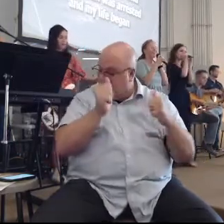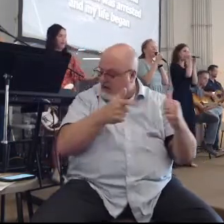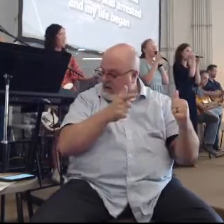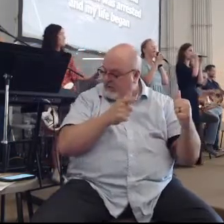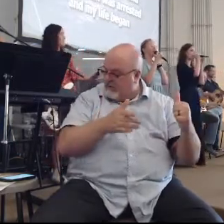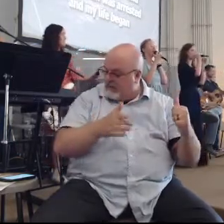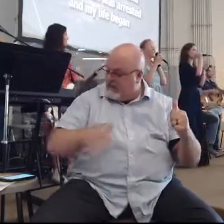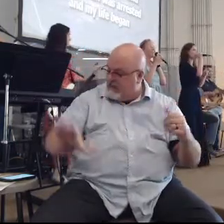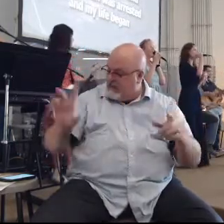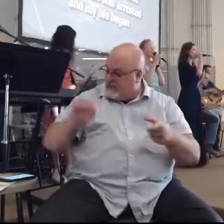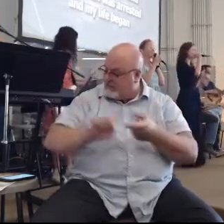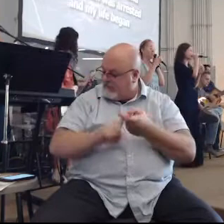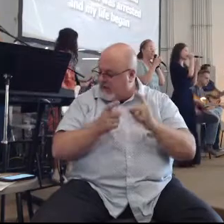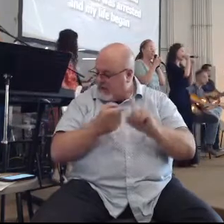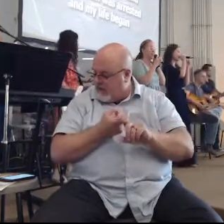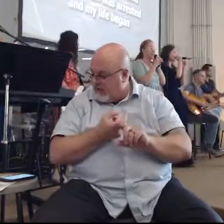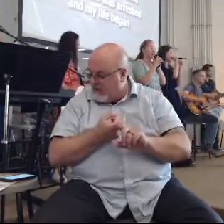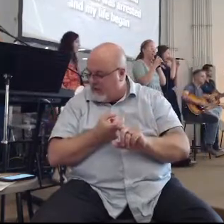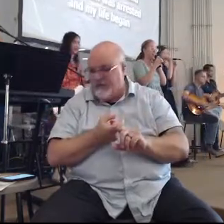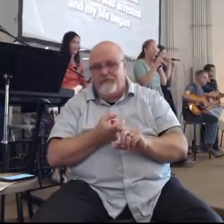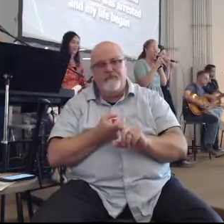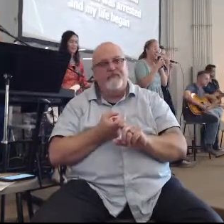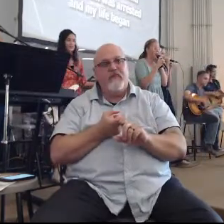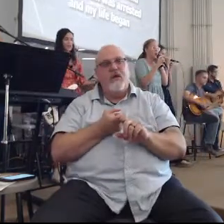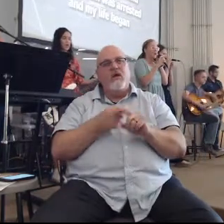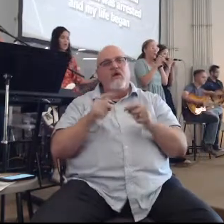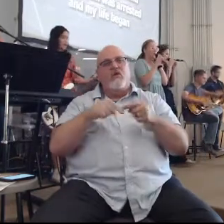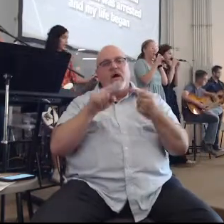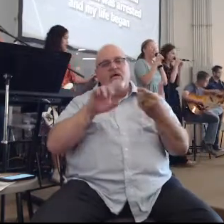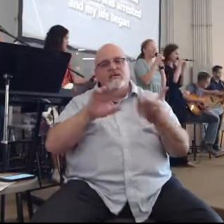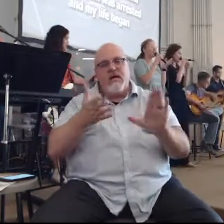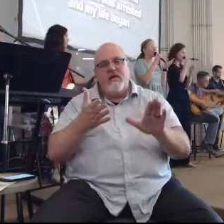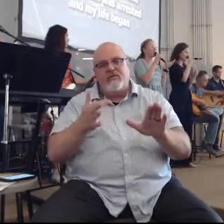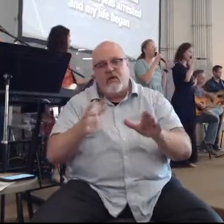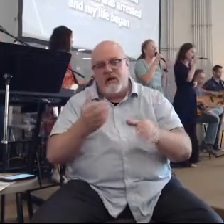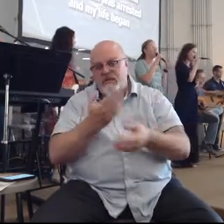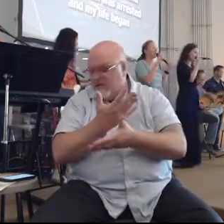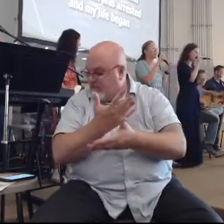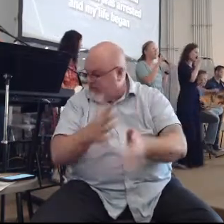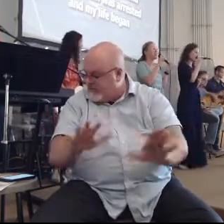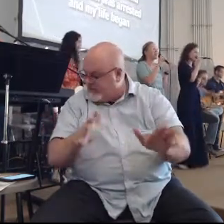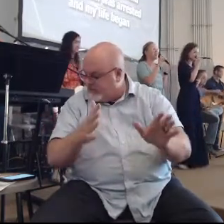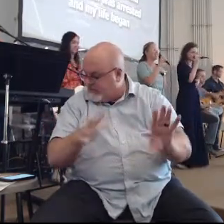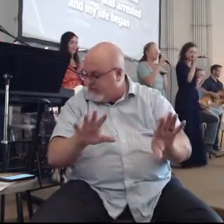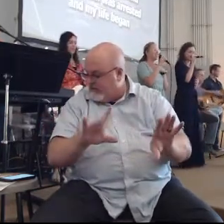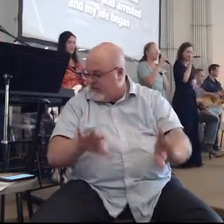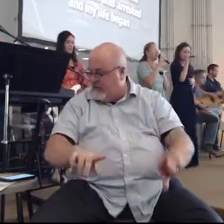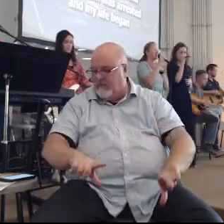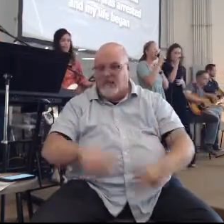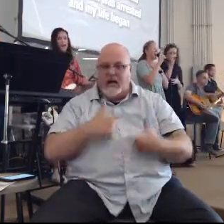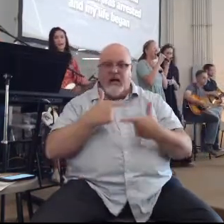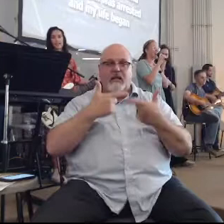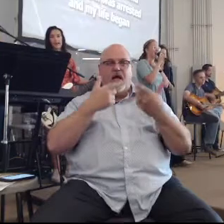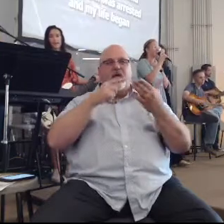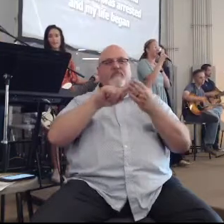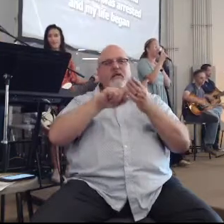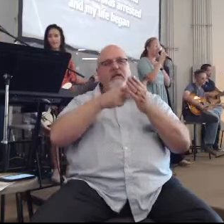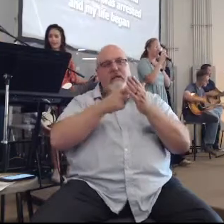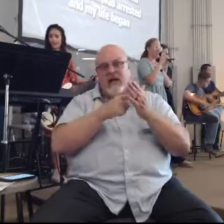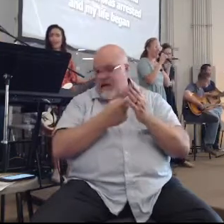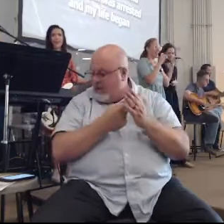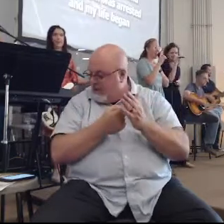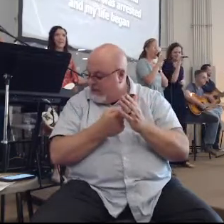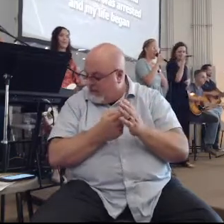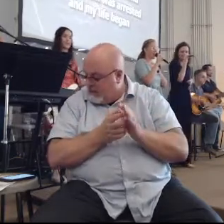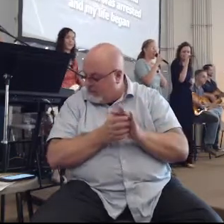my life became free When death was arrested and my life